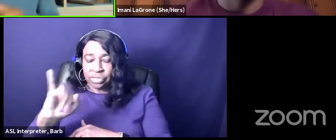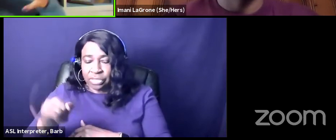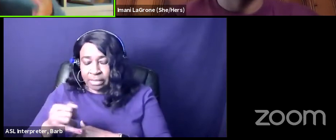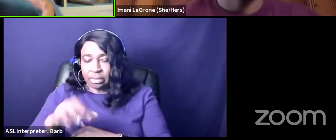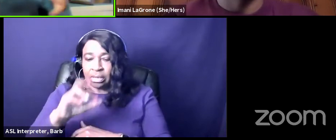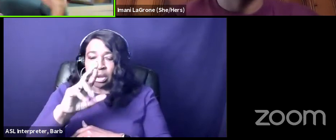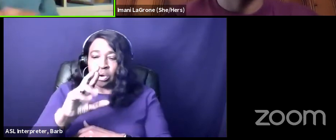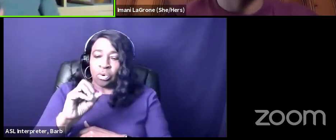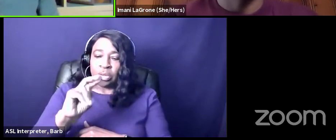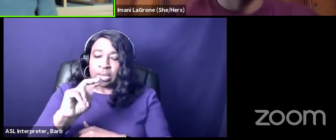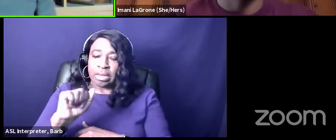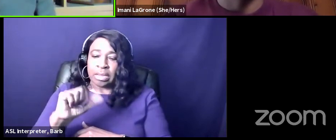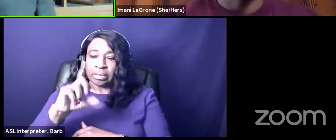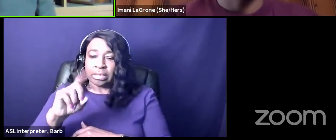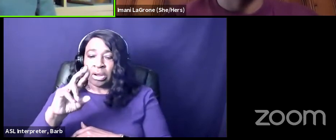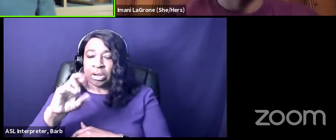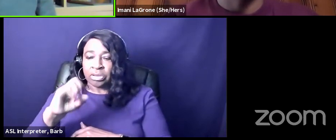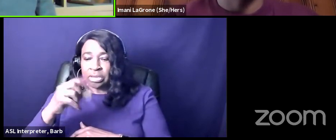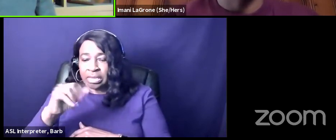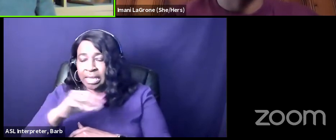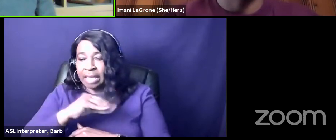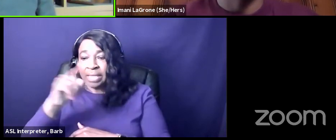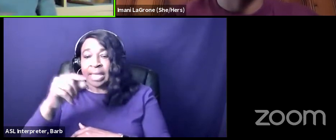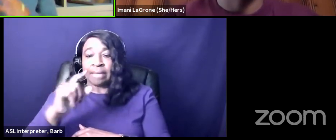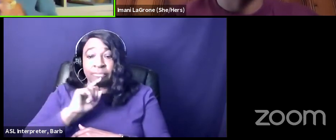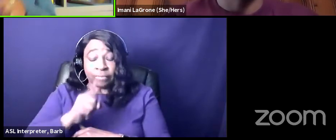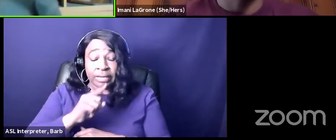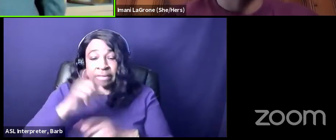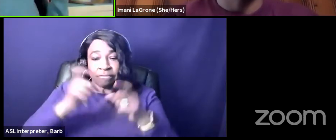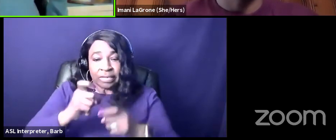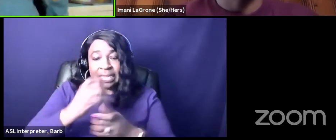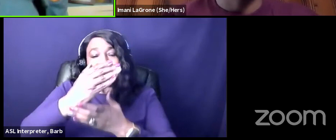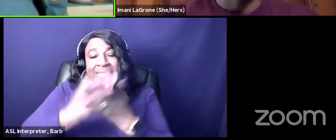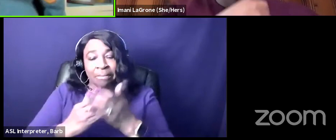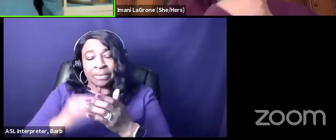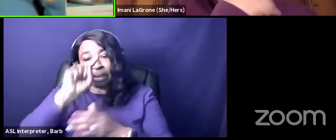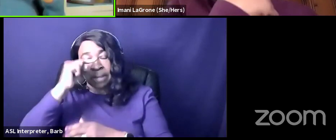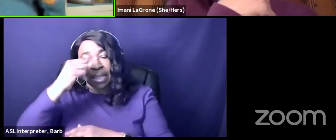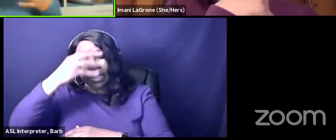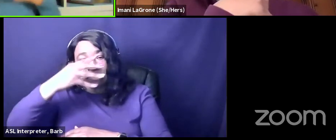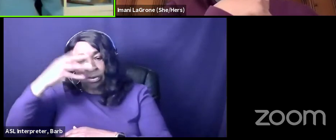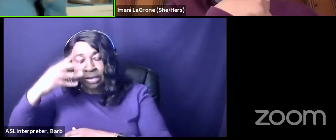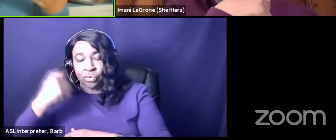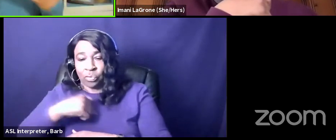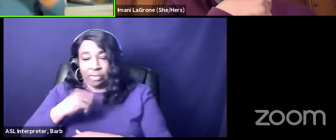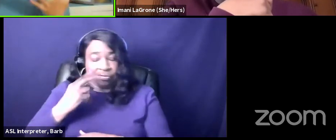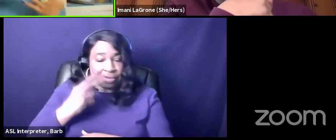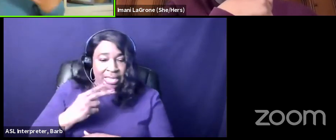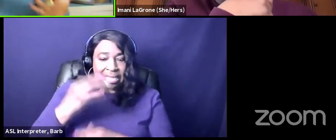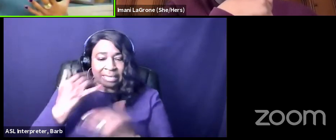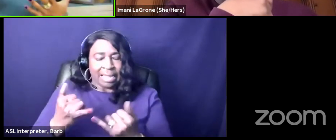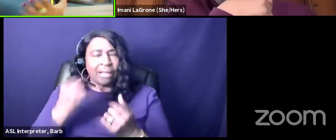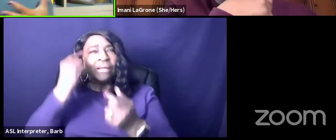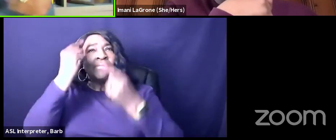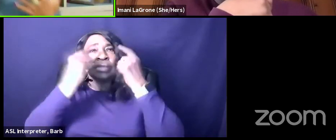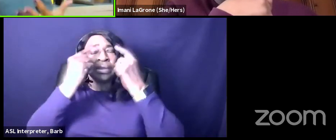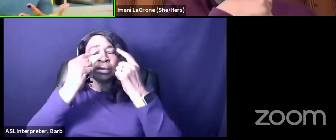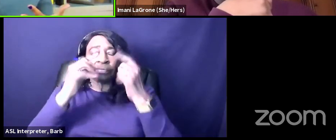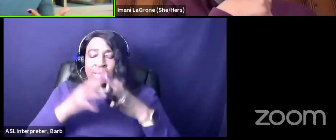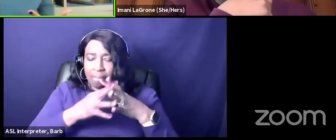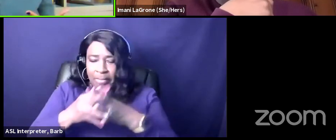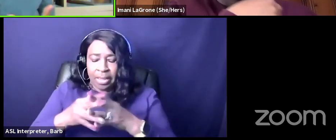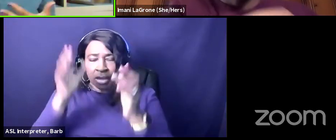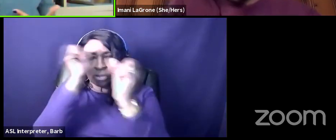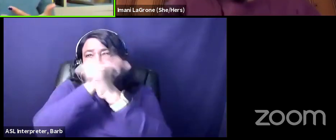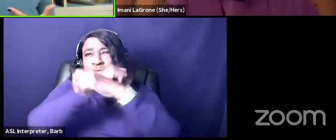enough that actually facilitated some of the black immigration that we've seen so zooming out when we think about what the american dream is and so there are